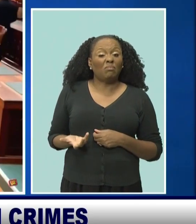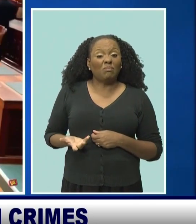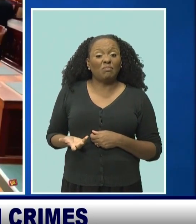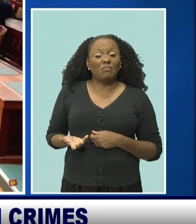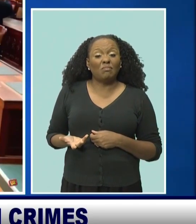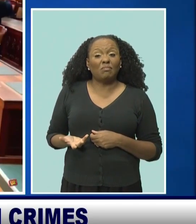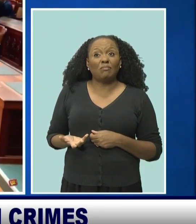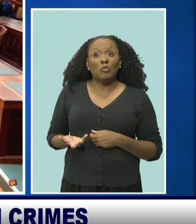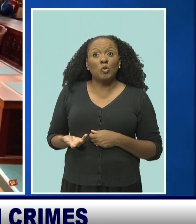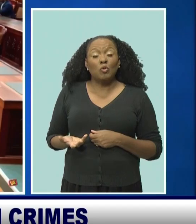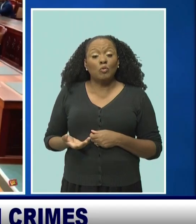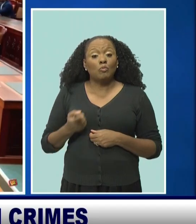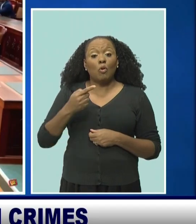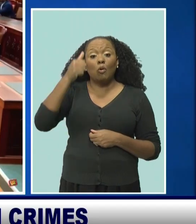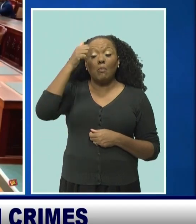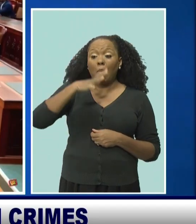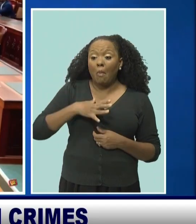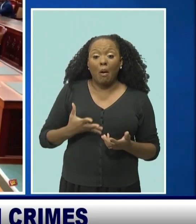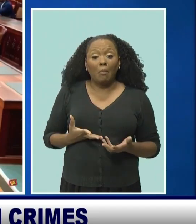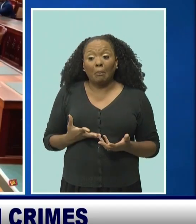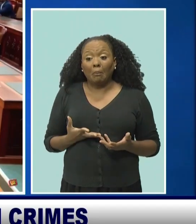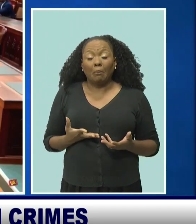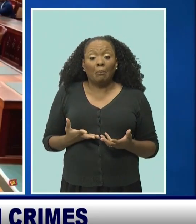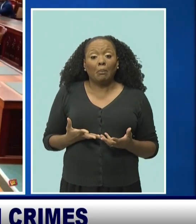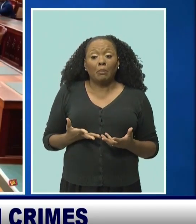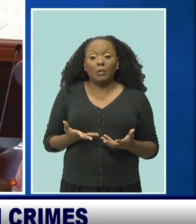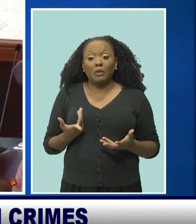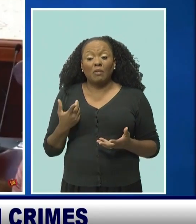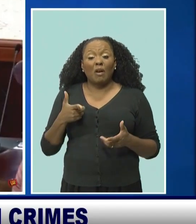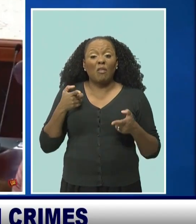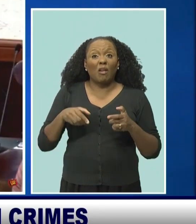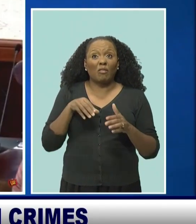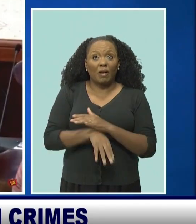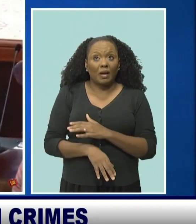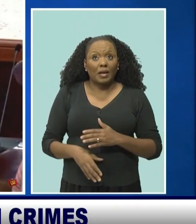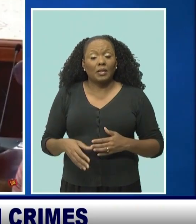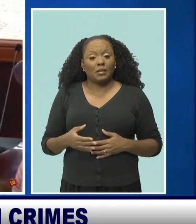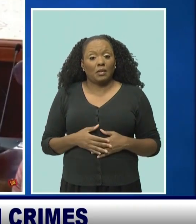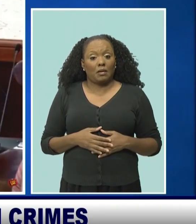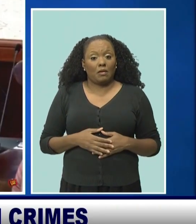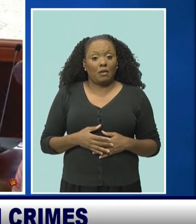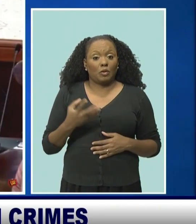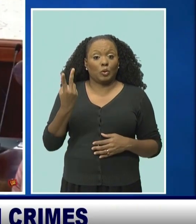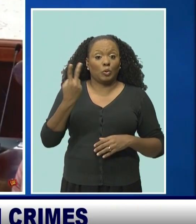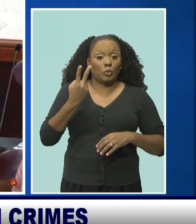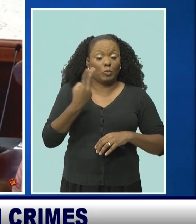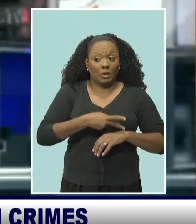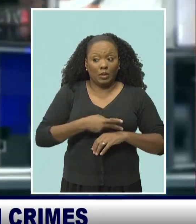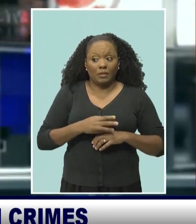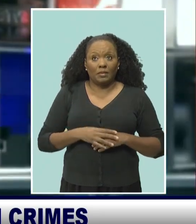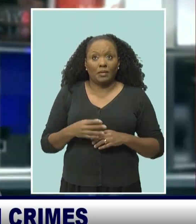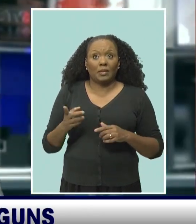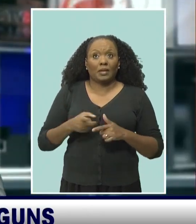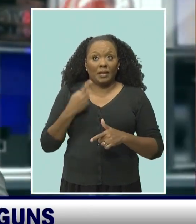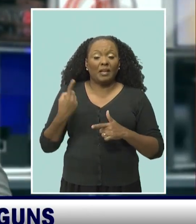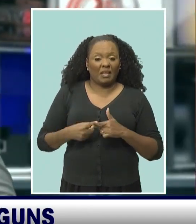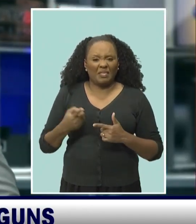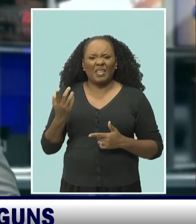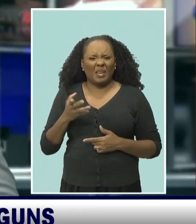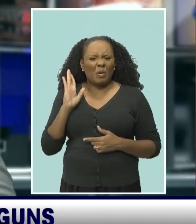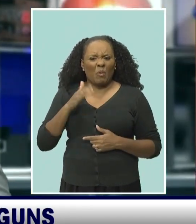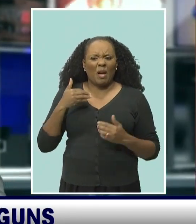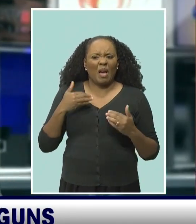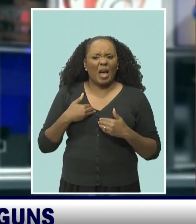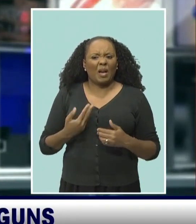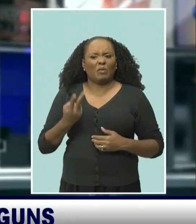You are man enough to commit two offenses, but feel two sets of punishment. The bill also